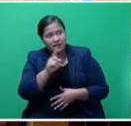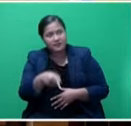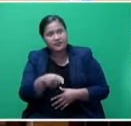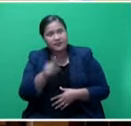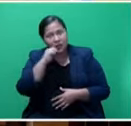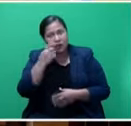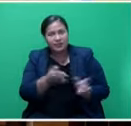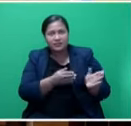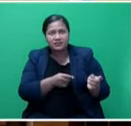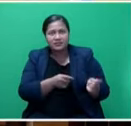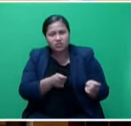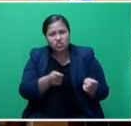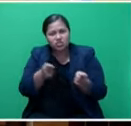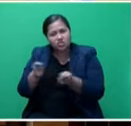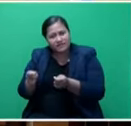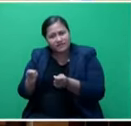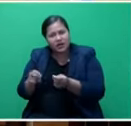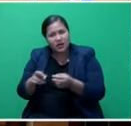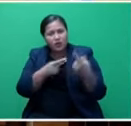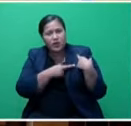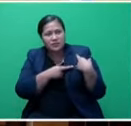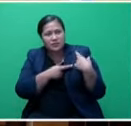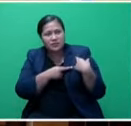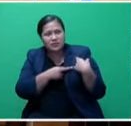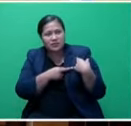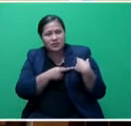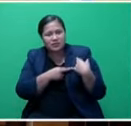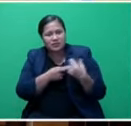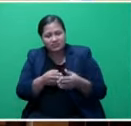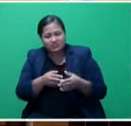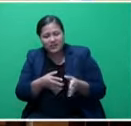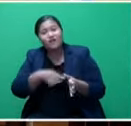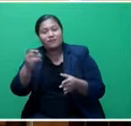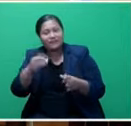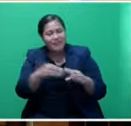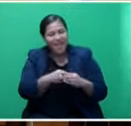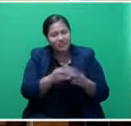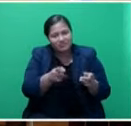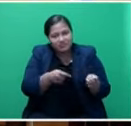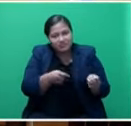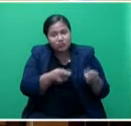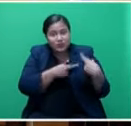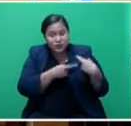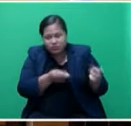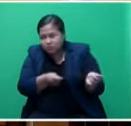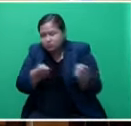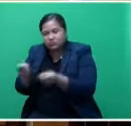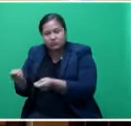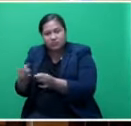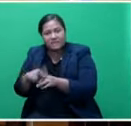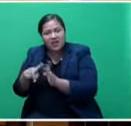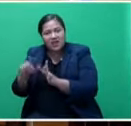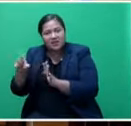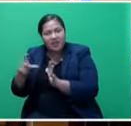responsibility away from banks. And I feel rightly that the responsibility